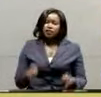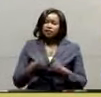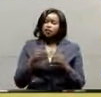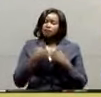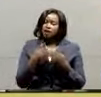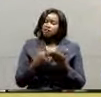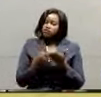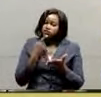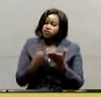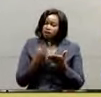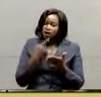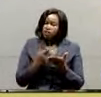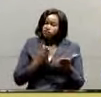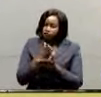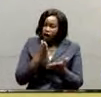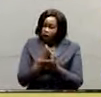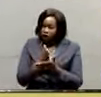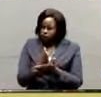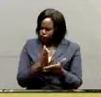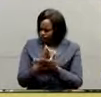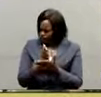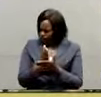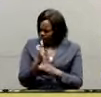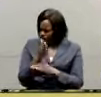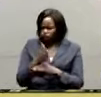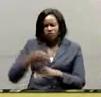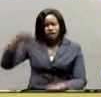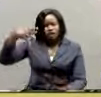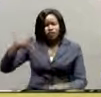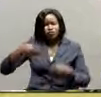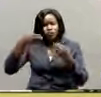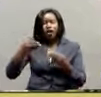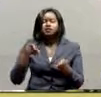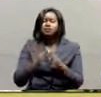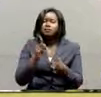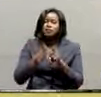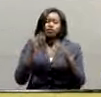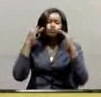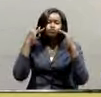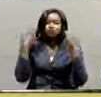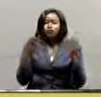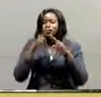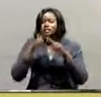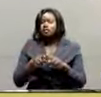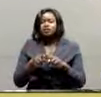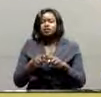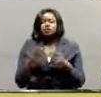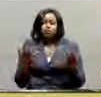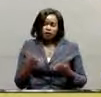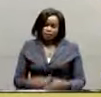been granted by the Ministry of Energy. And now people don't know what they are sitting on. Most of the